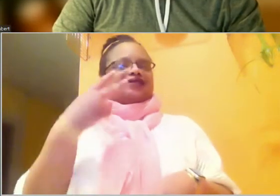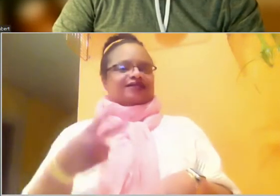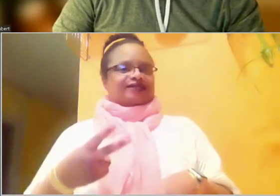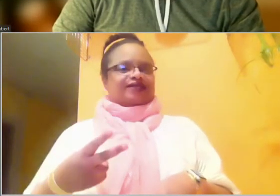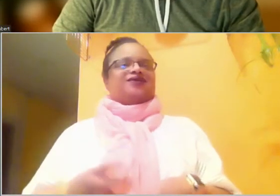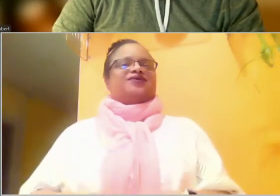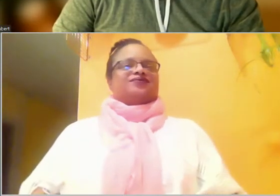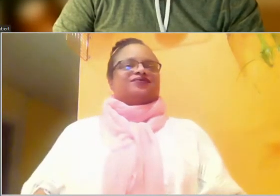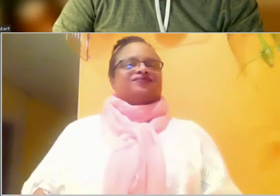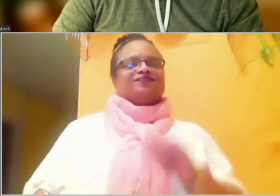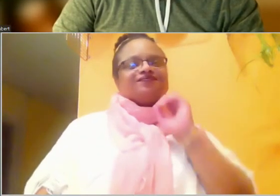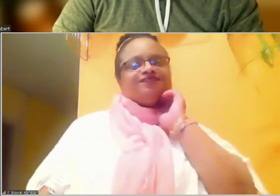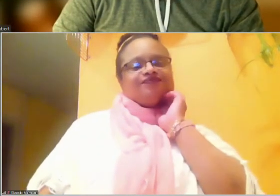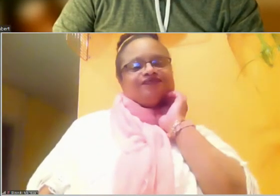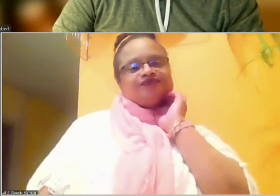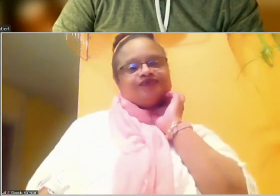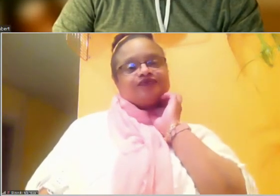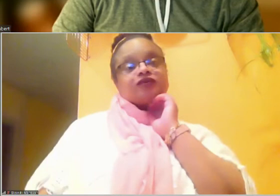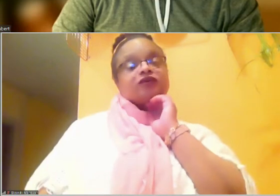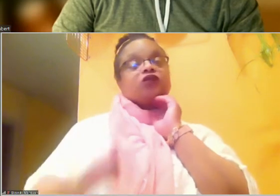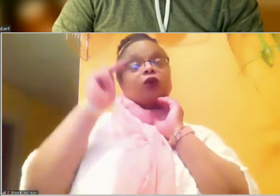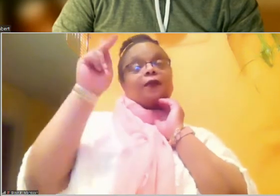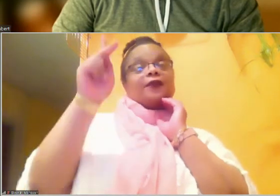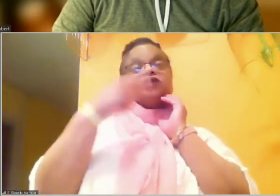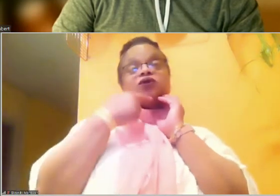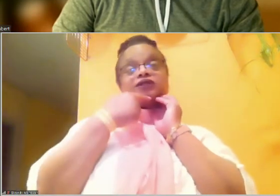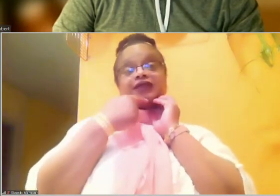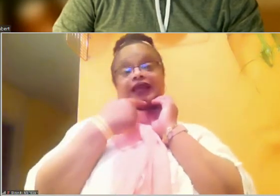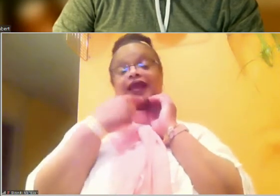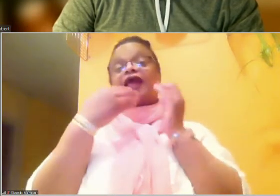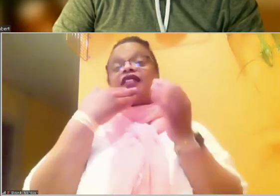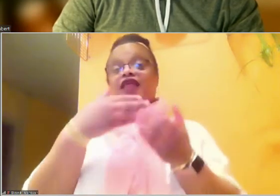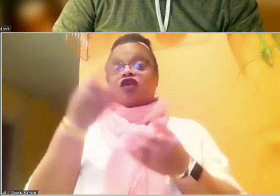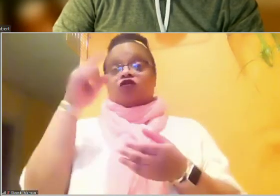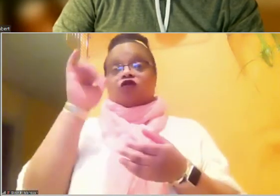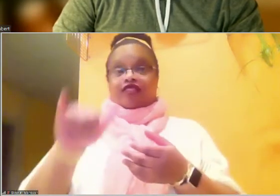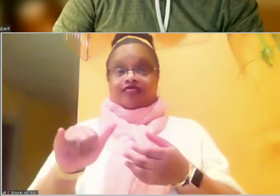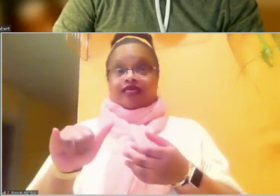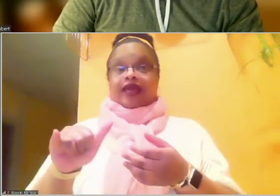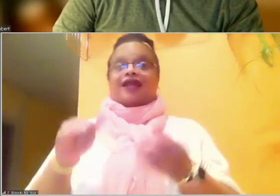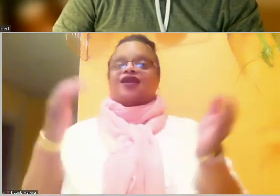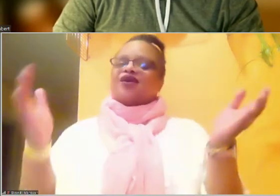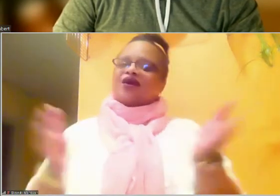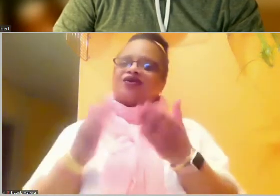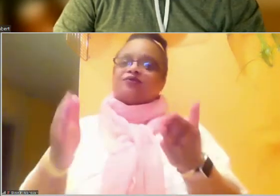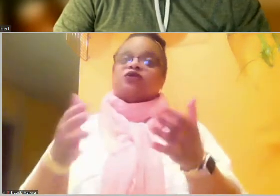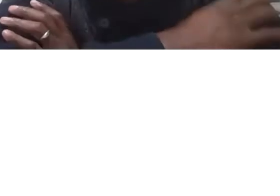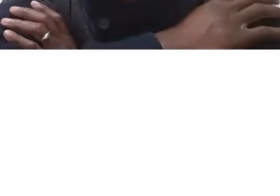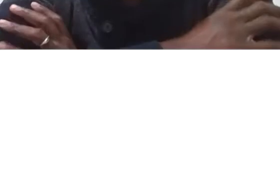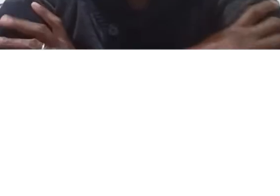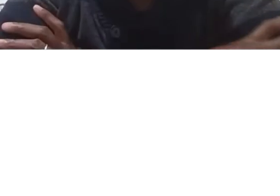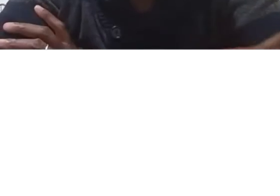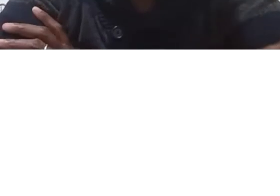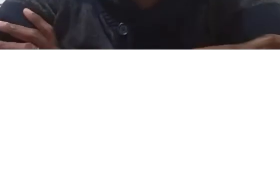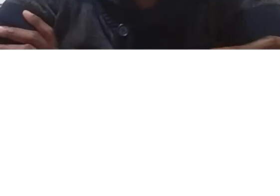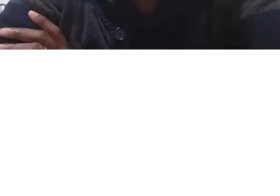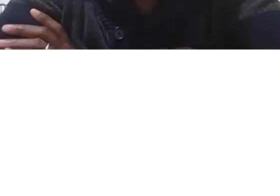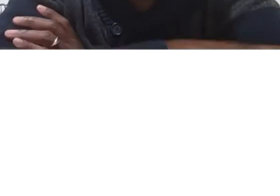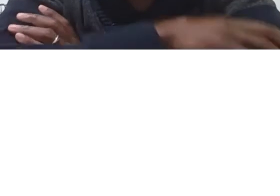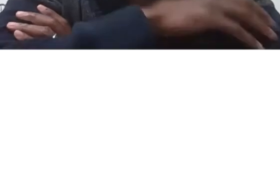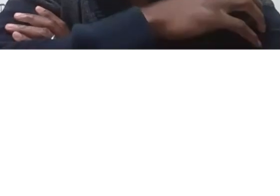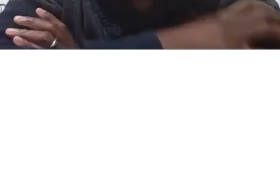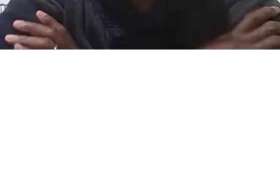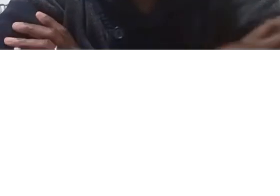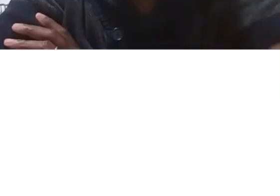Thank you, brother, for that encouragement. We're now going to have our breakout session. Good evening, everyone.